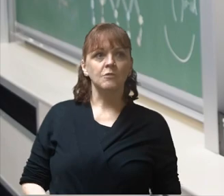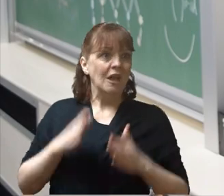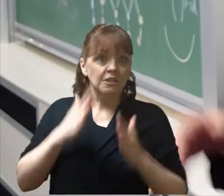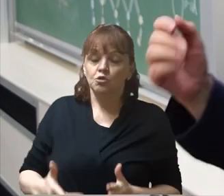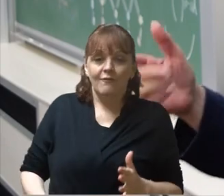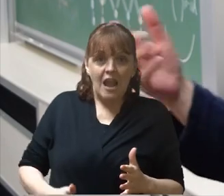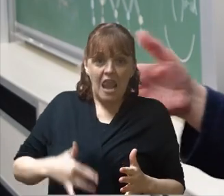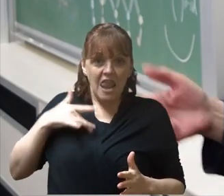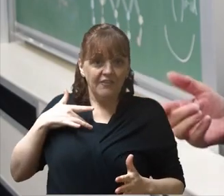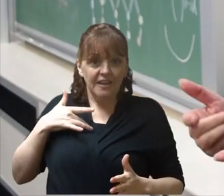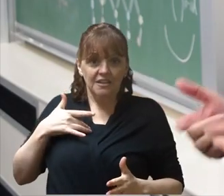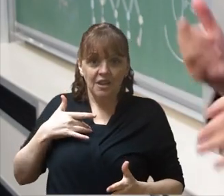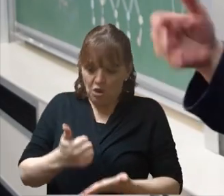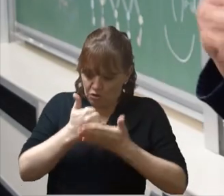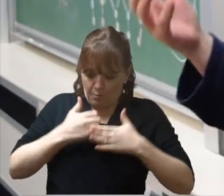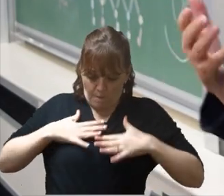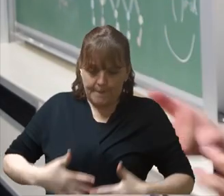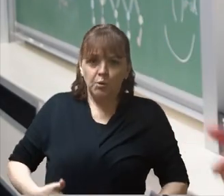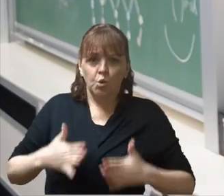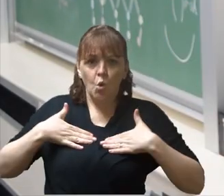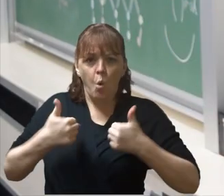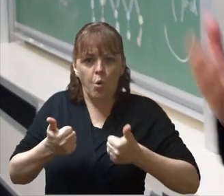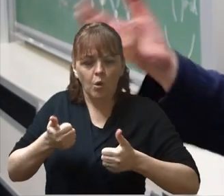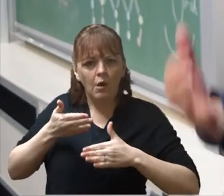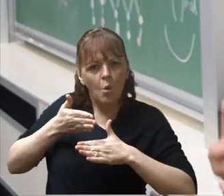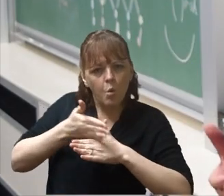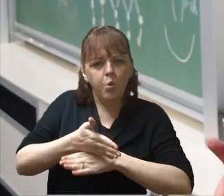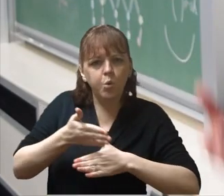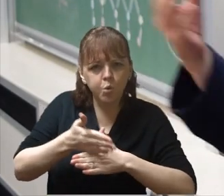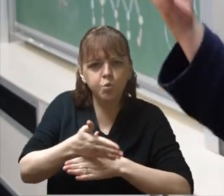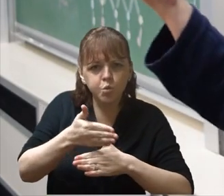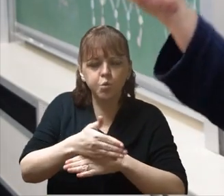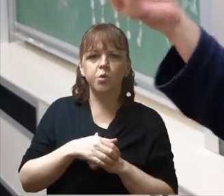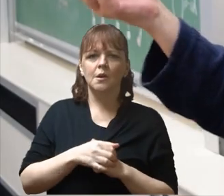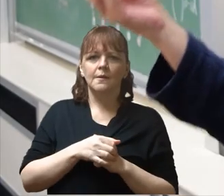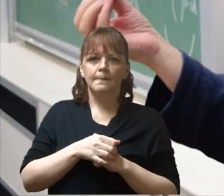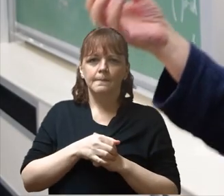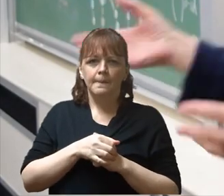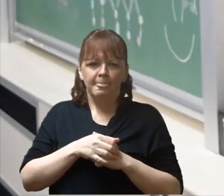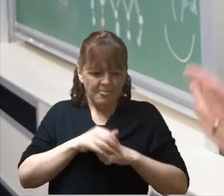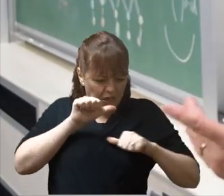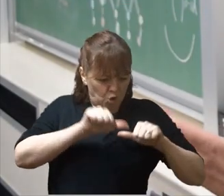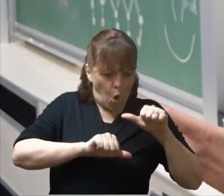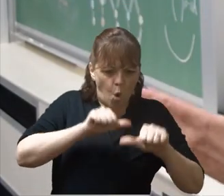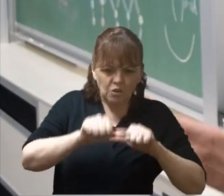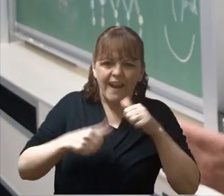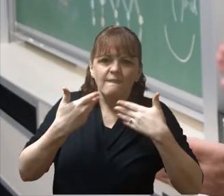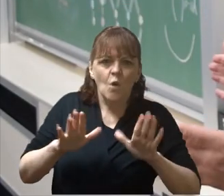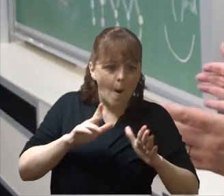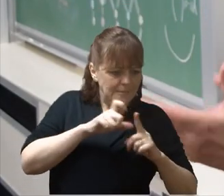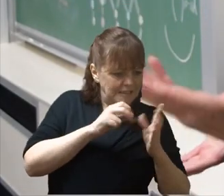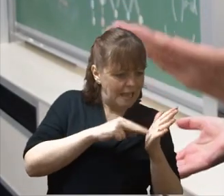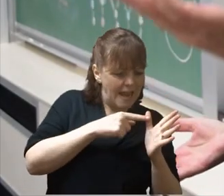for living, for keeping our bodies working and thriving. That line of coding from DNA to